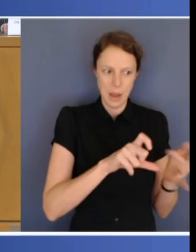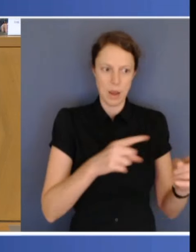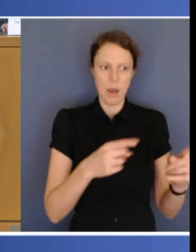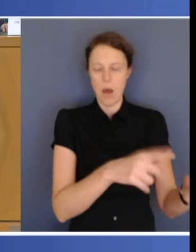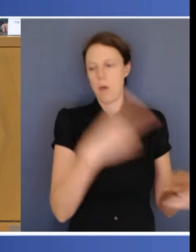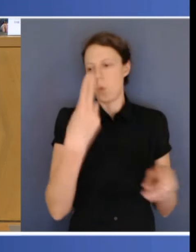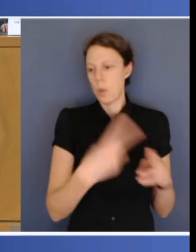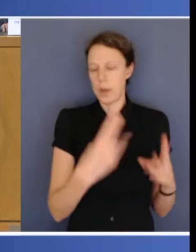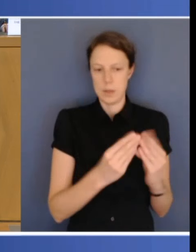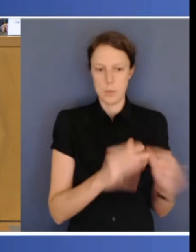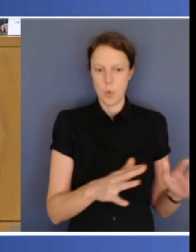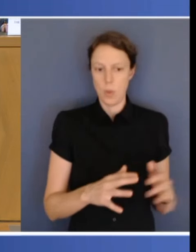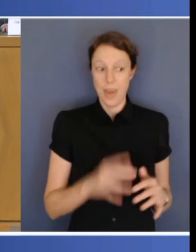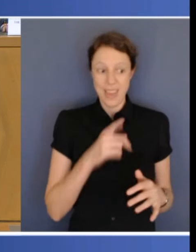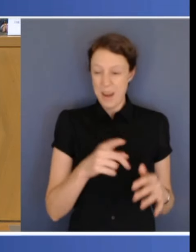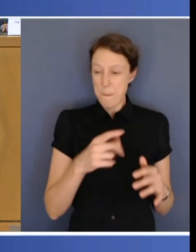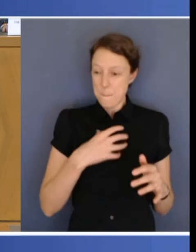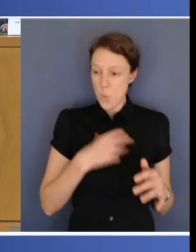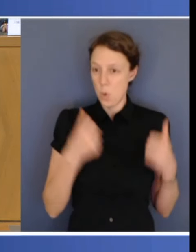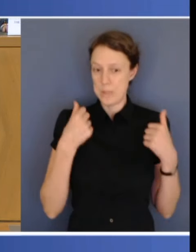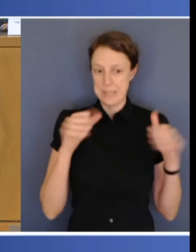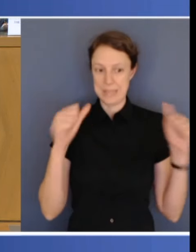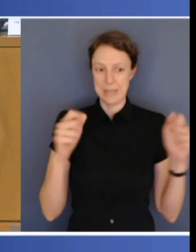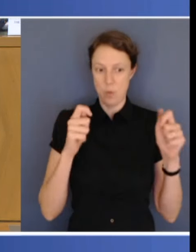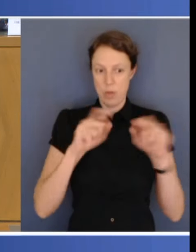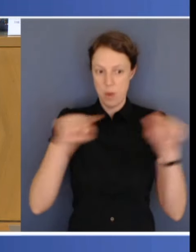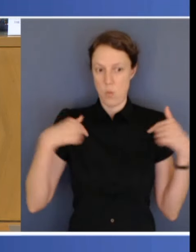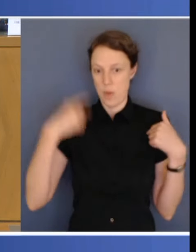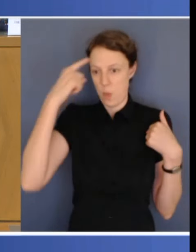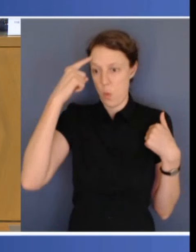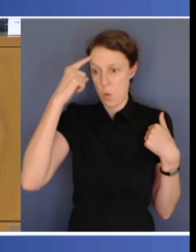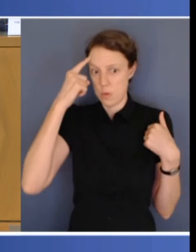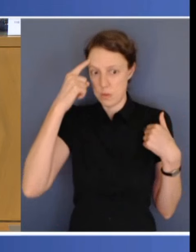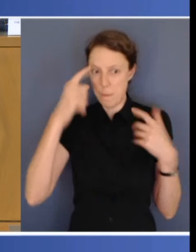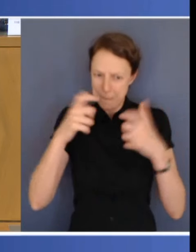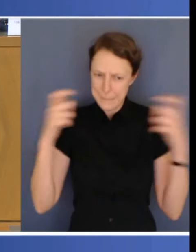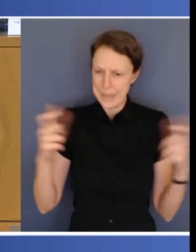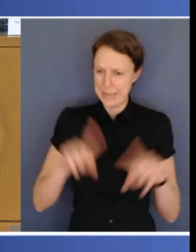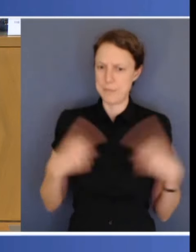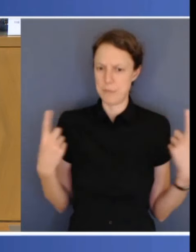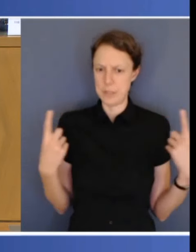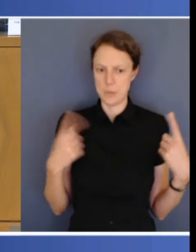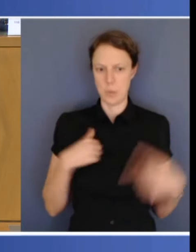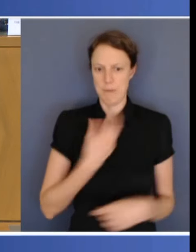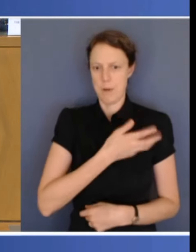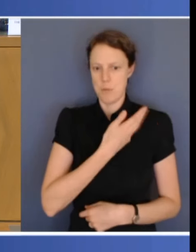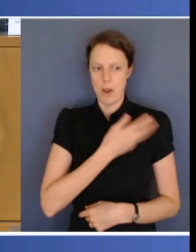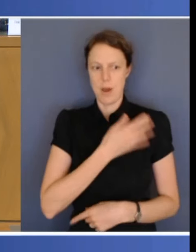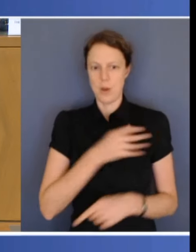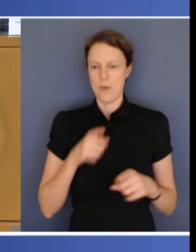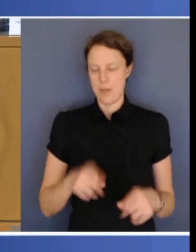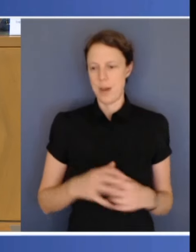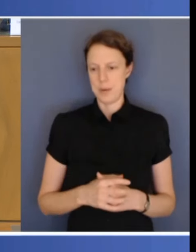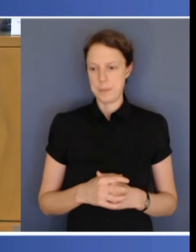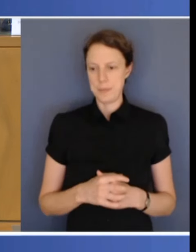truth. It has made an enormous difference already and we're very proud and that's why we